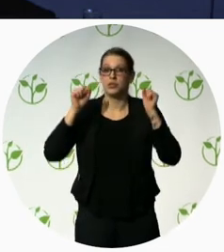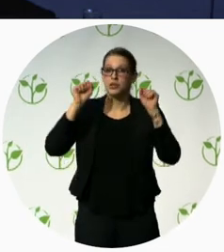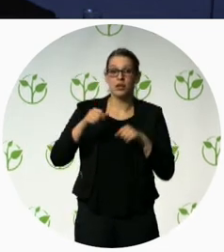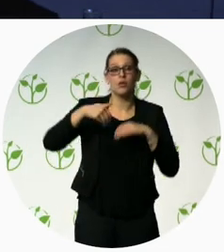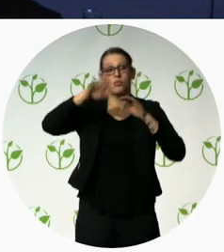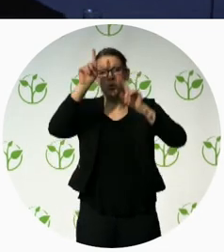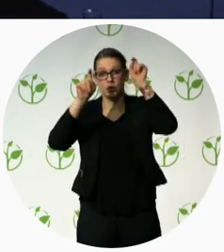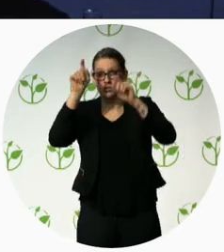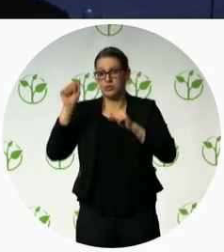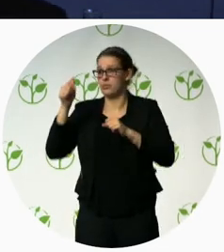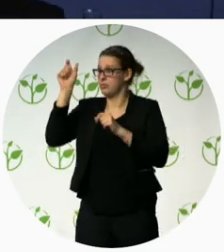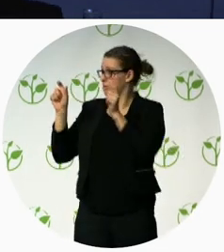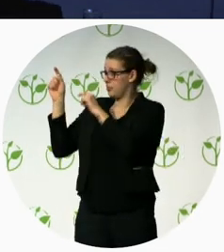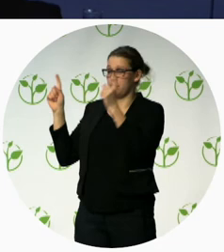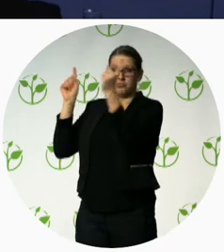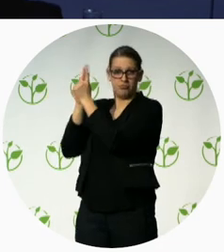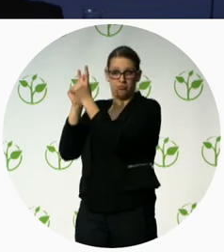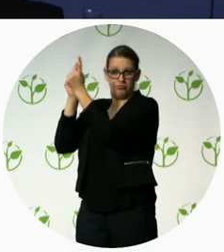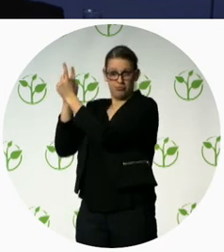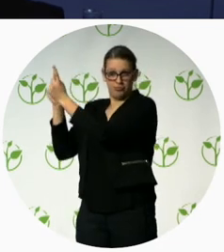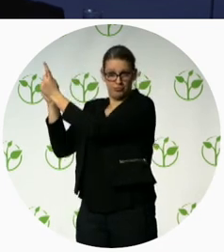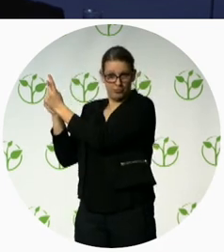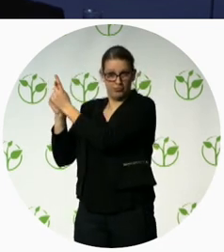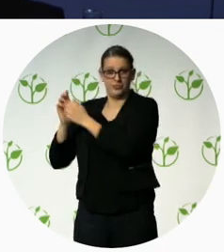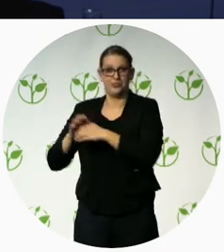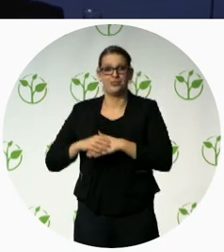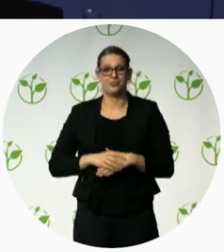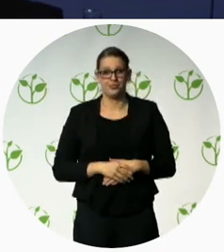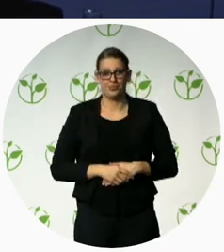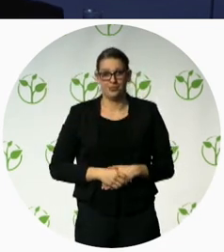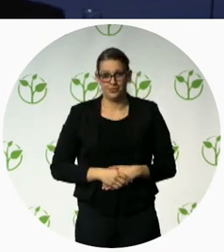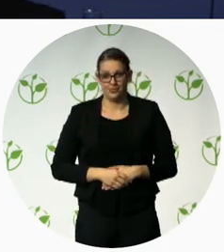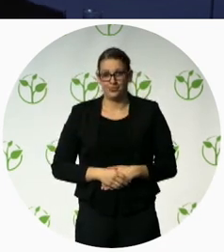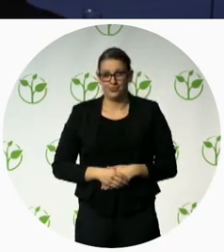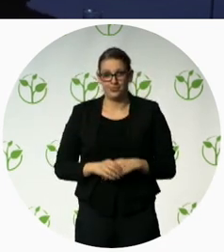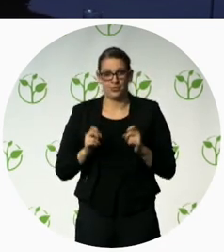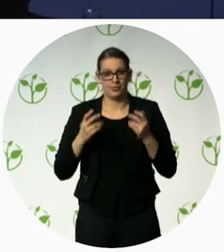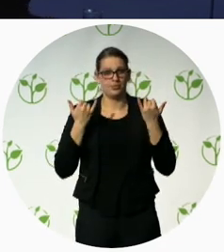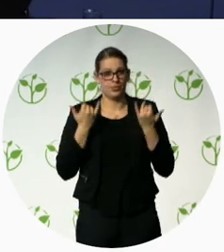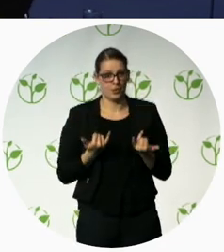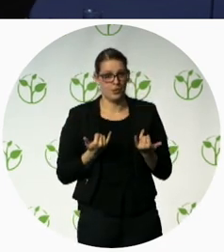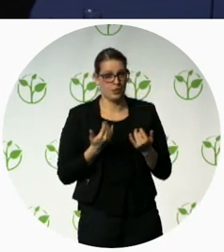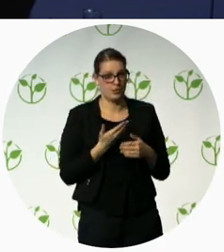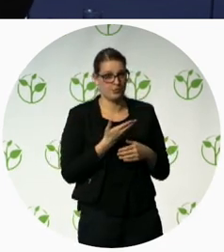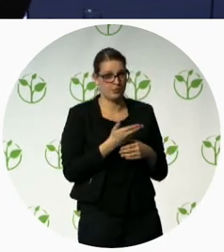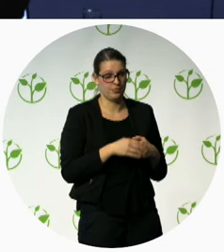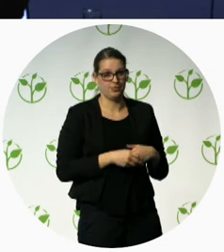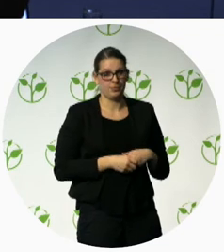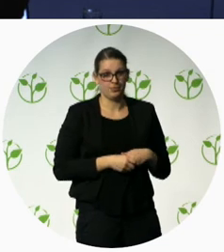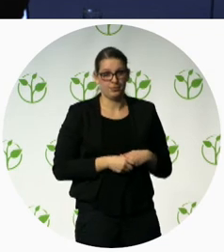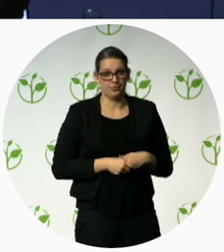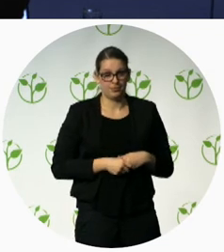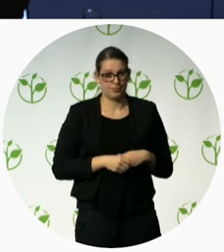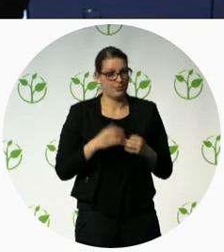person. With that then, I'm going to turn it over to our graphic artist who has been diligently toiling